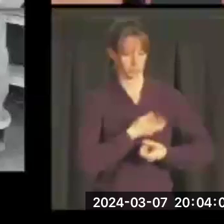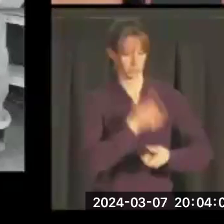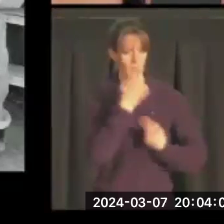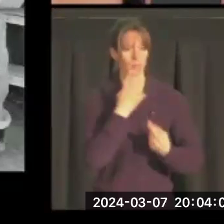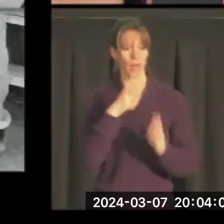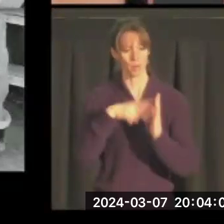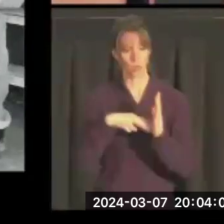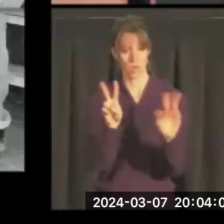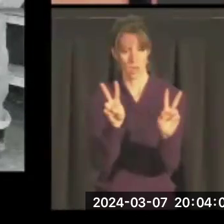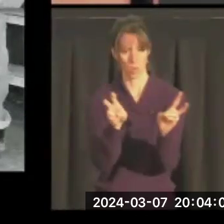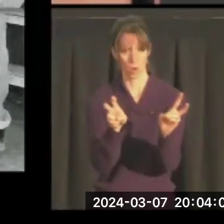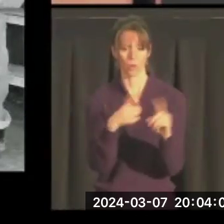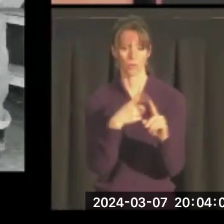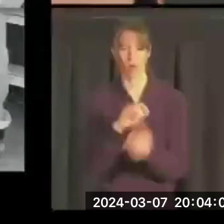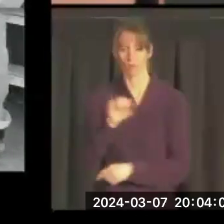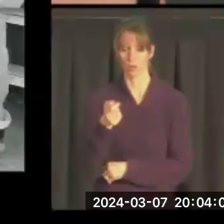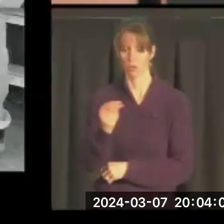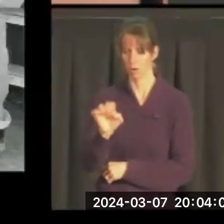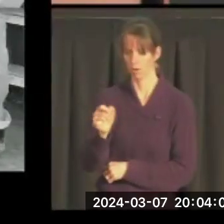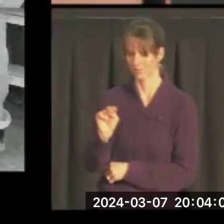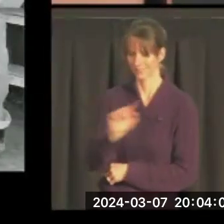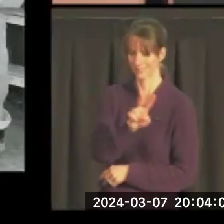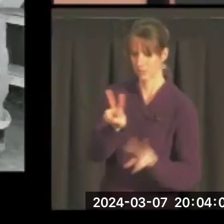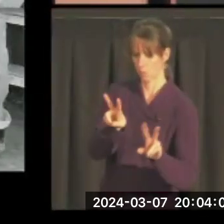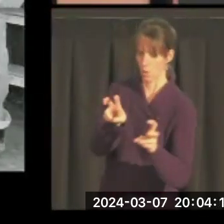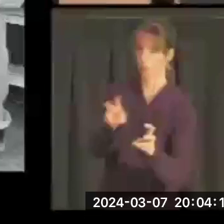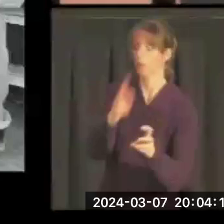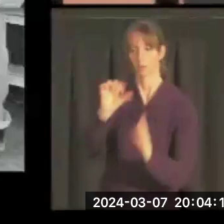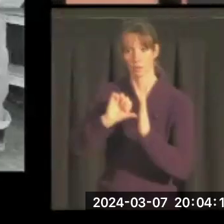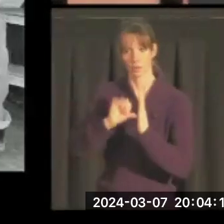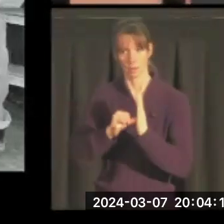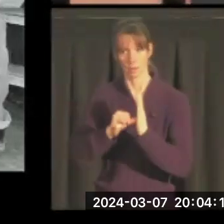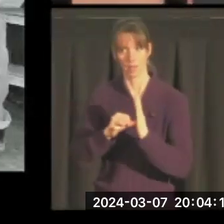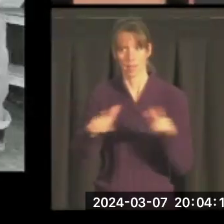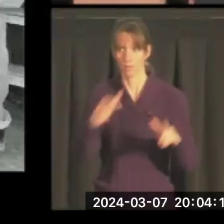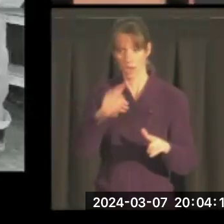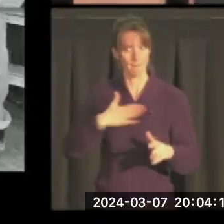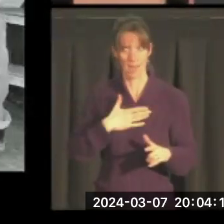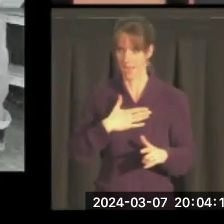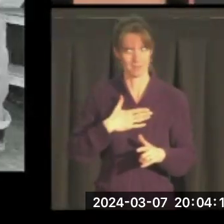going to read a quote from Johnson, and I want to emphasize the language is not mine.